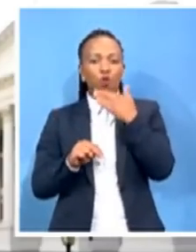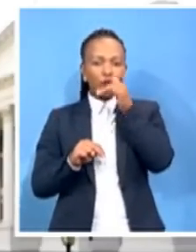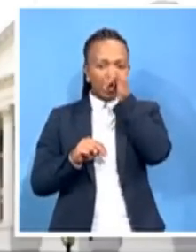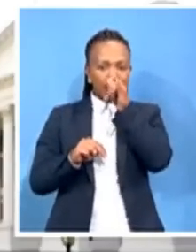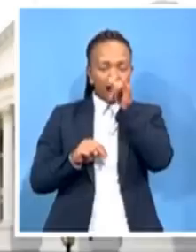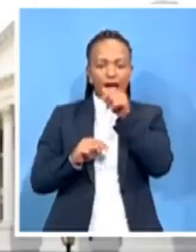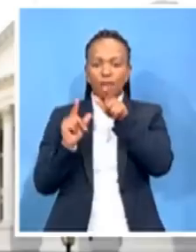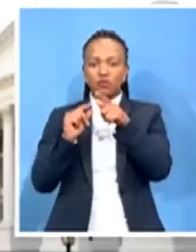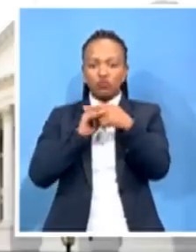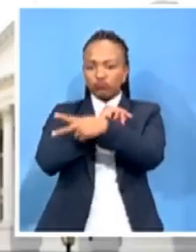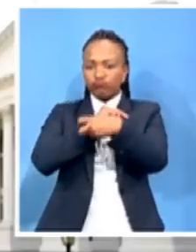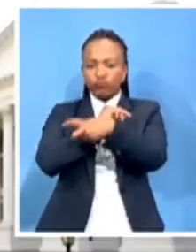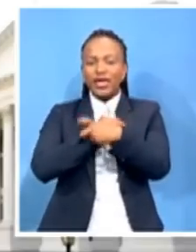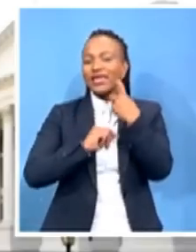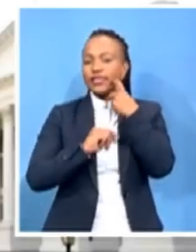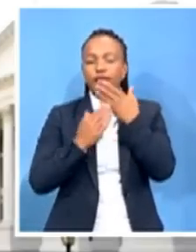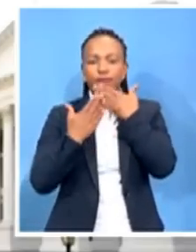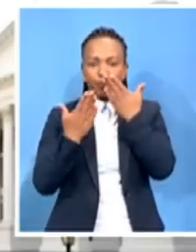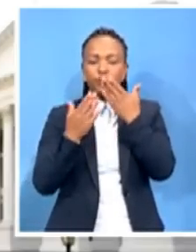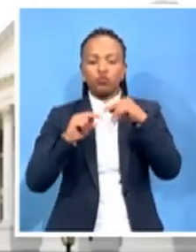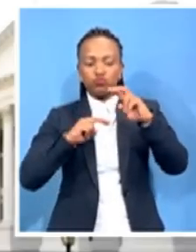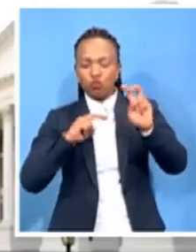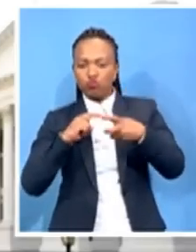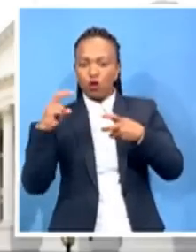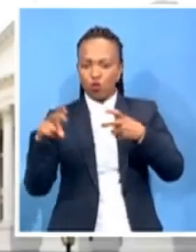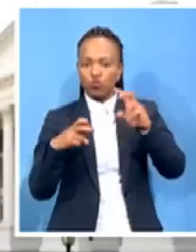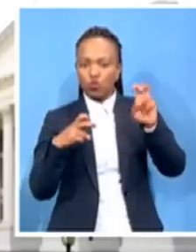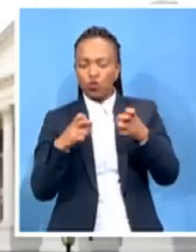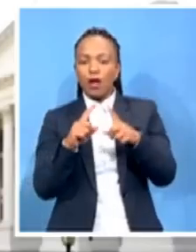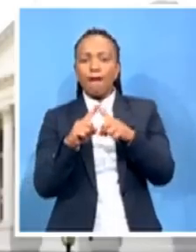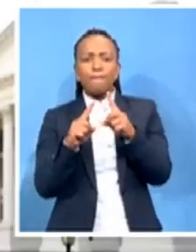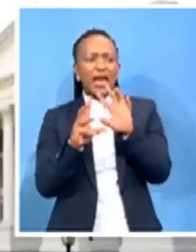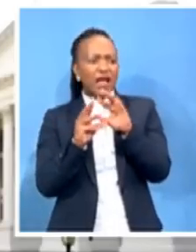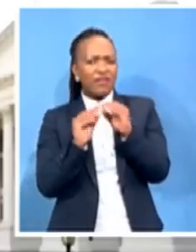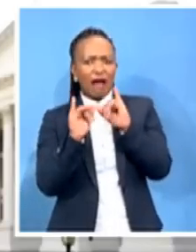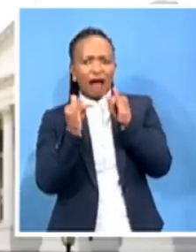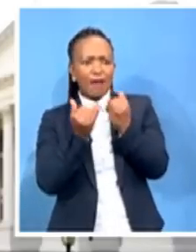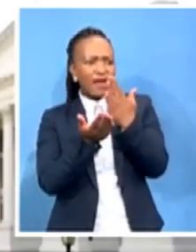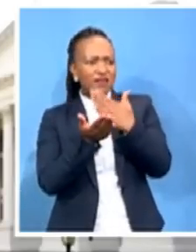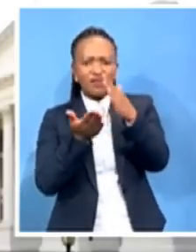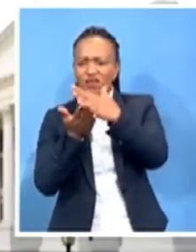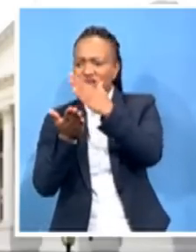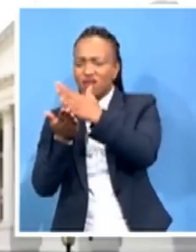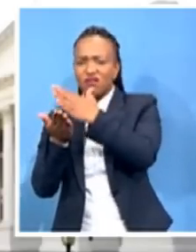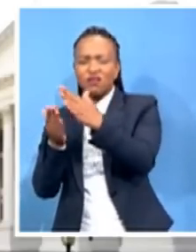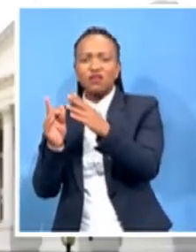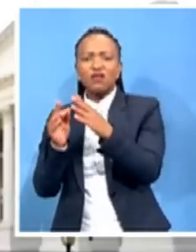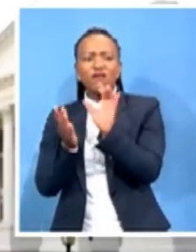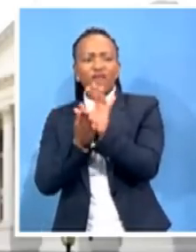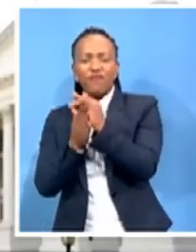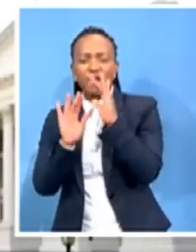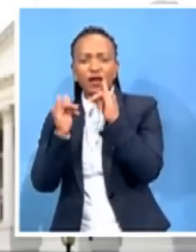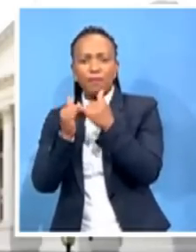But once you remove all of it without putting contingency plans in place, you have allowed them to take